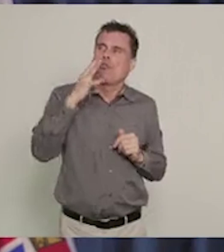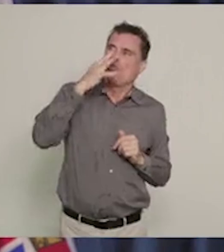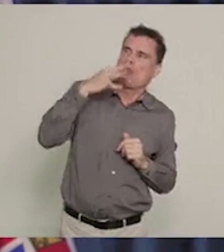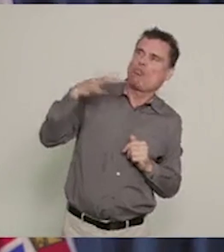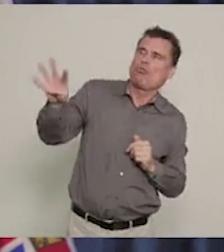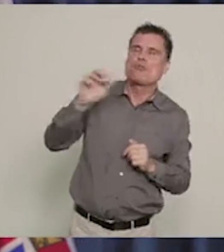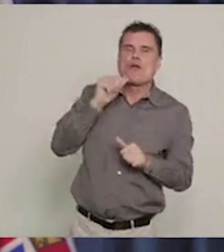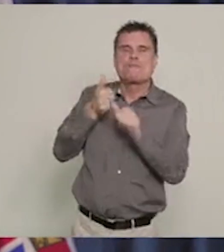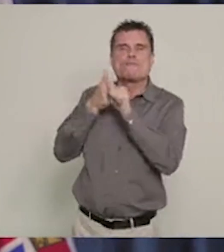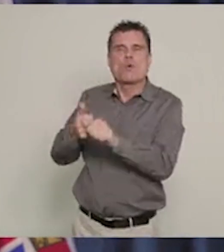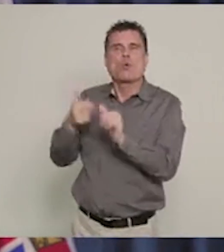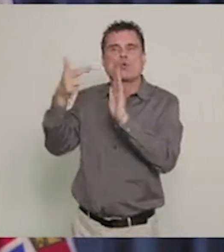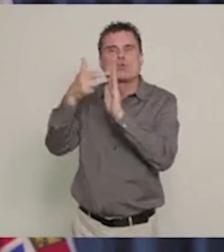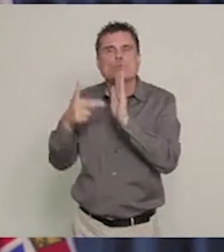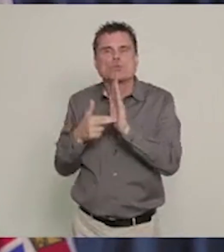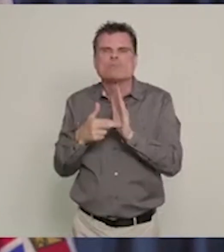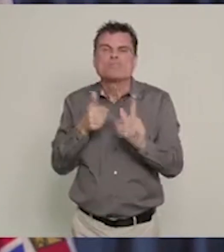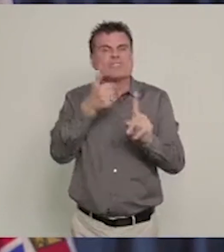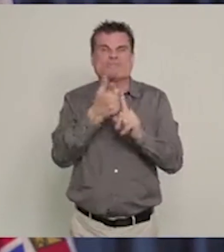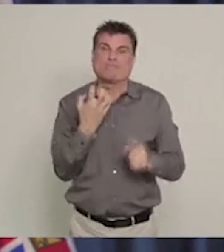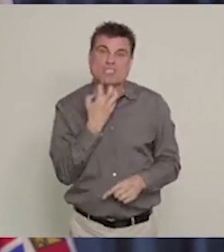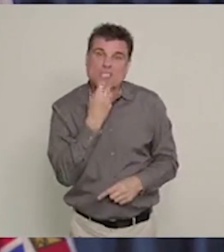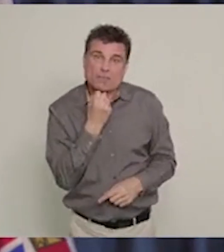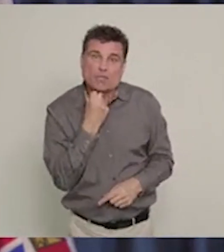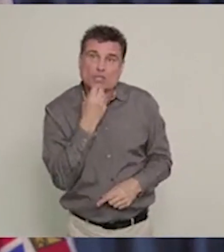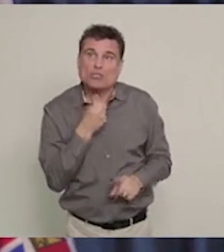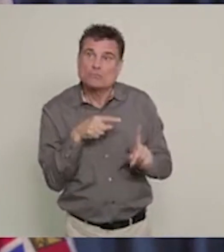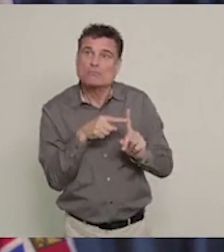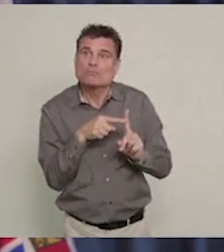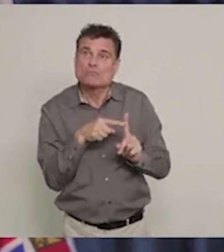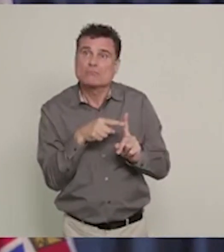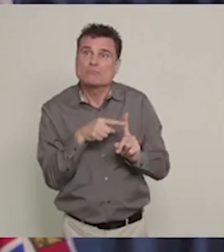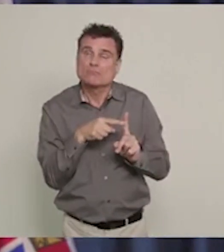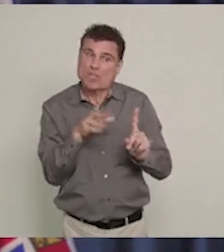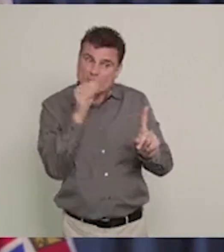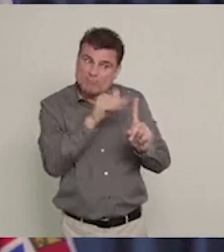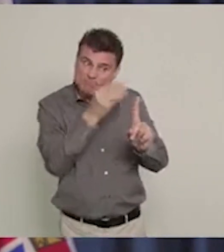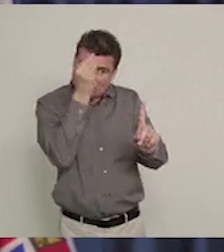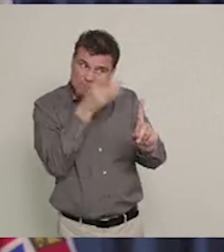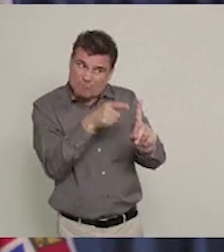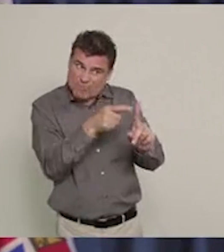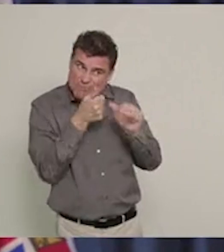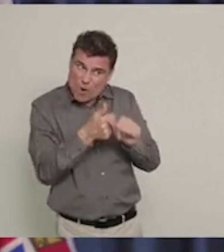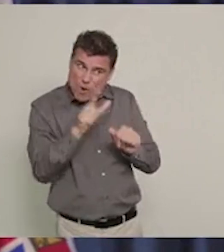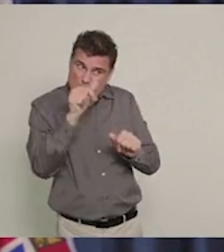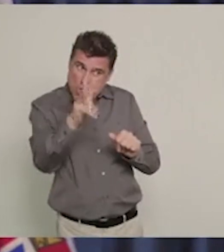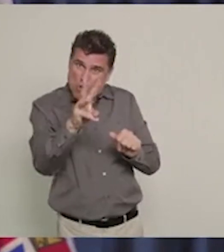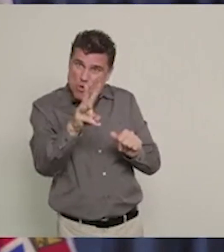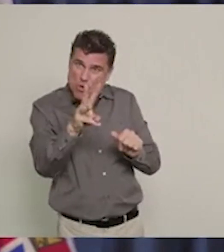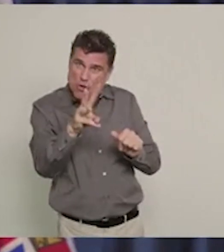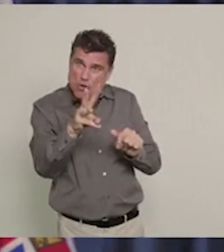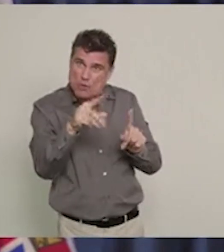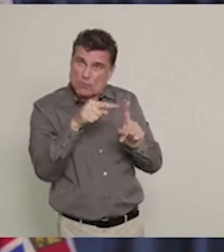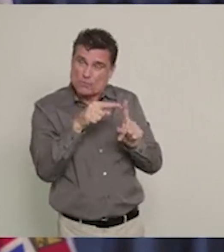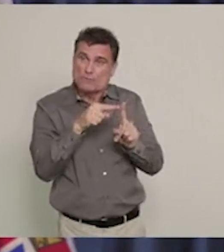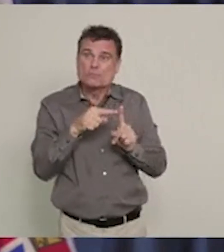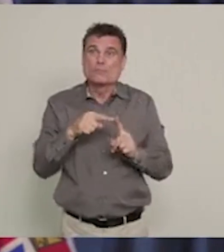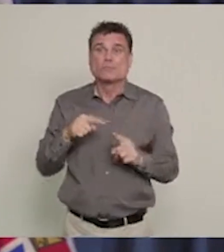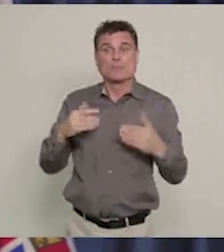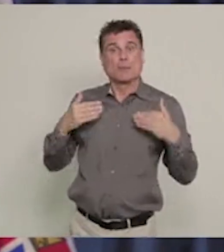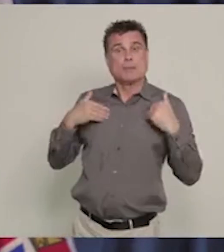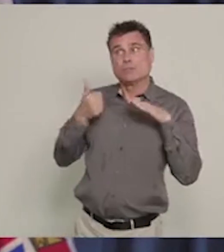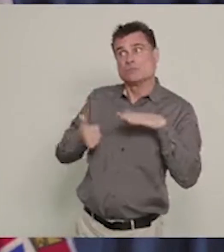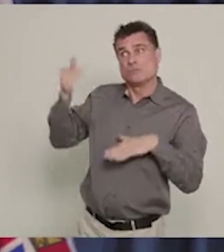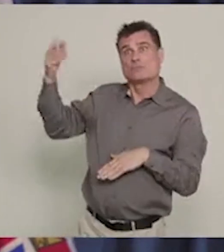law, as it has been articulated by Dr. Henry. If there is a need, the Minister has the powers to invoke new mechanisms.